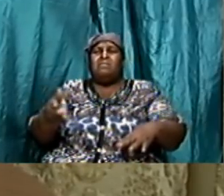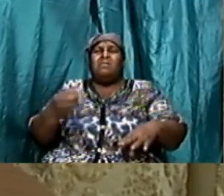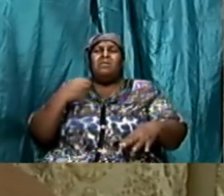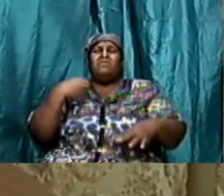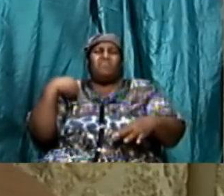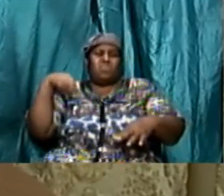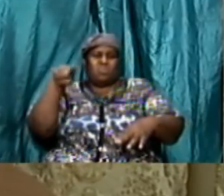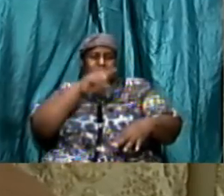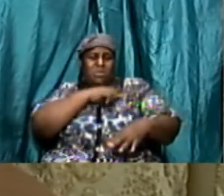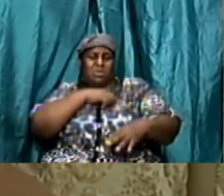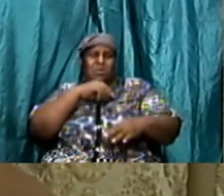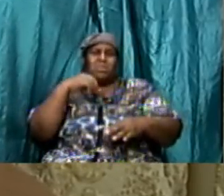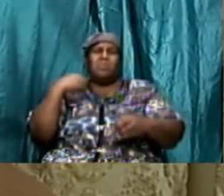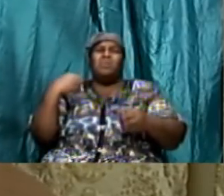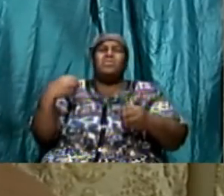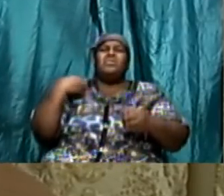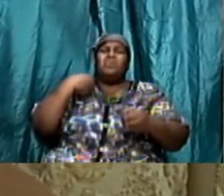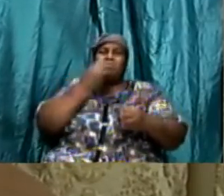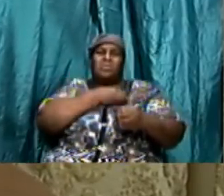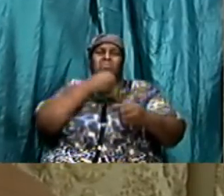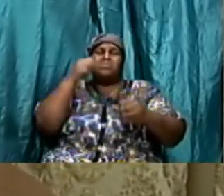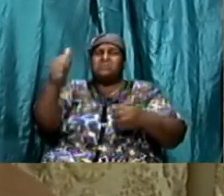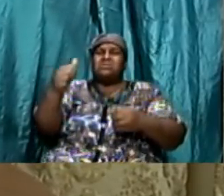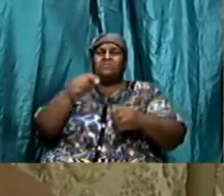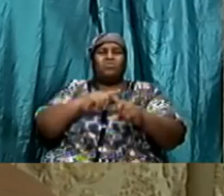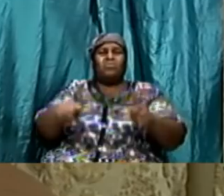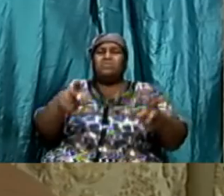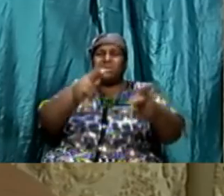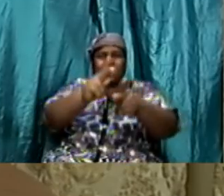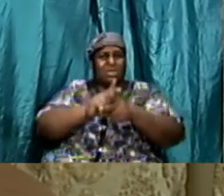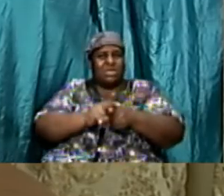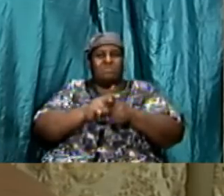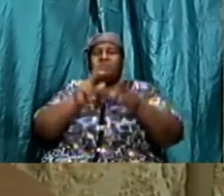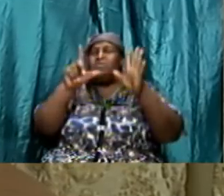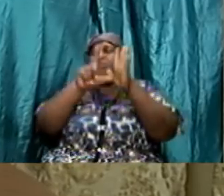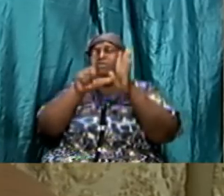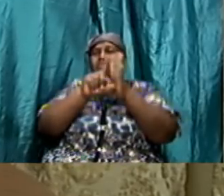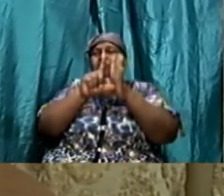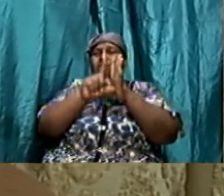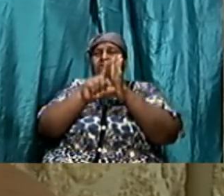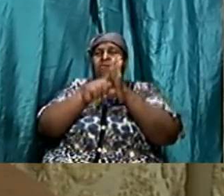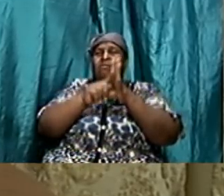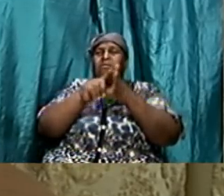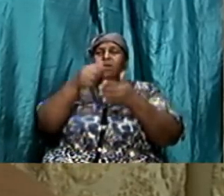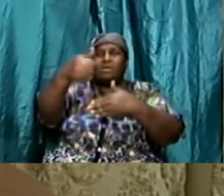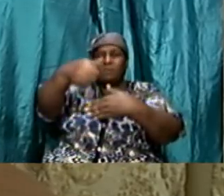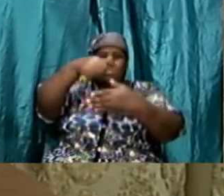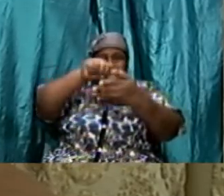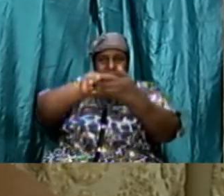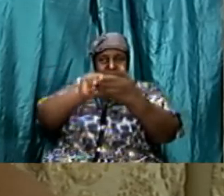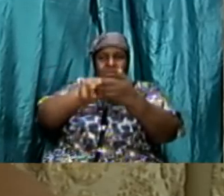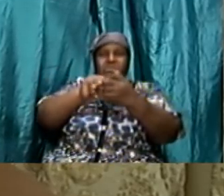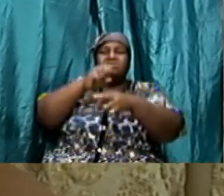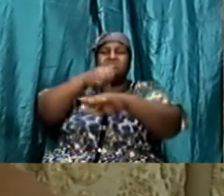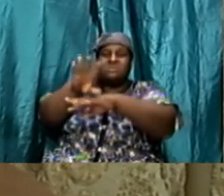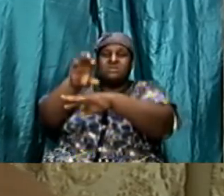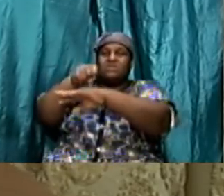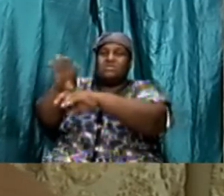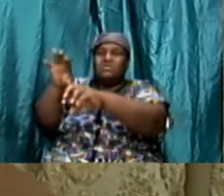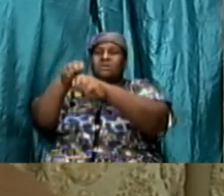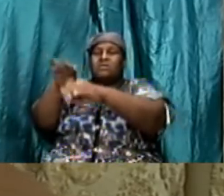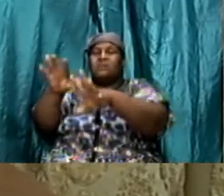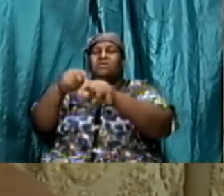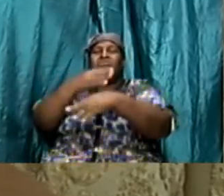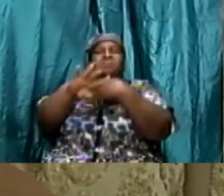it but let us try to tell them to do these three things and the bible said letters were sent to all the churches stating